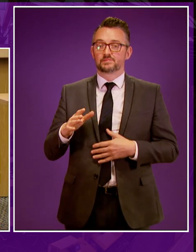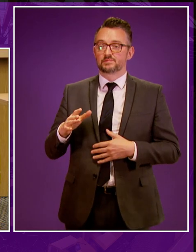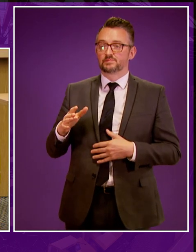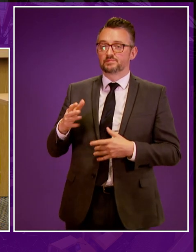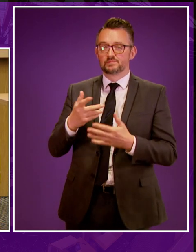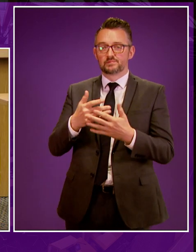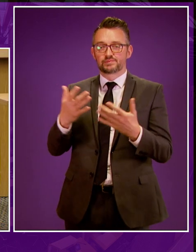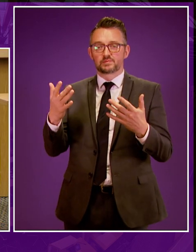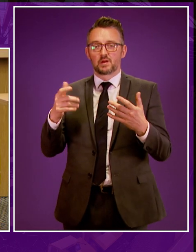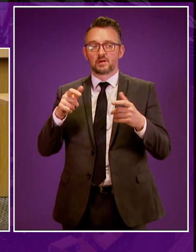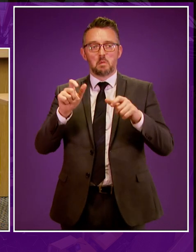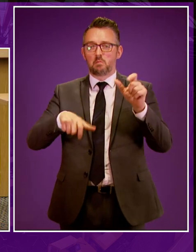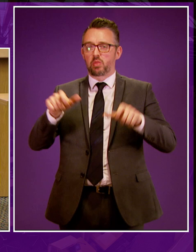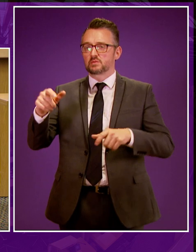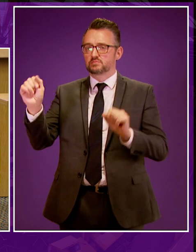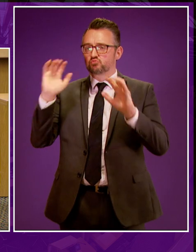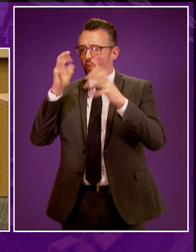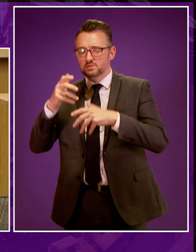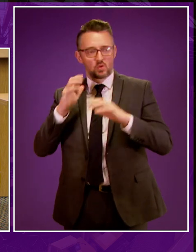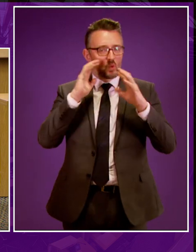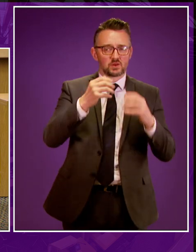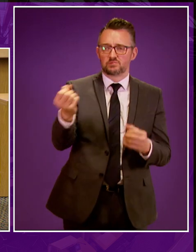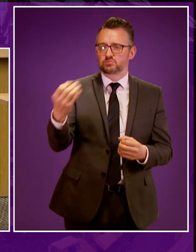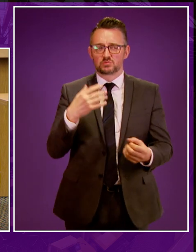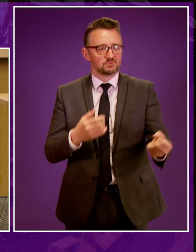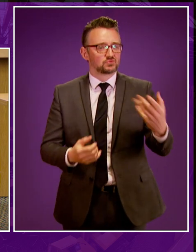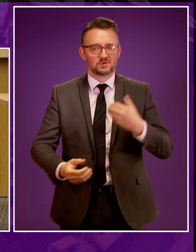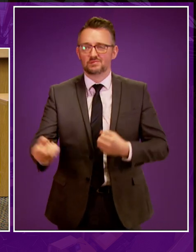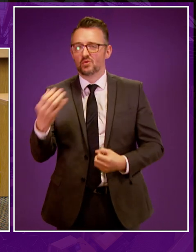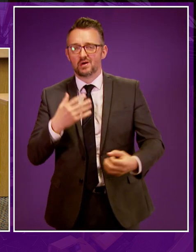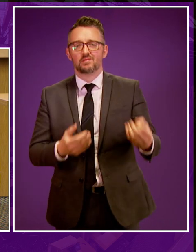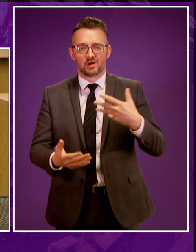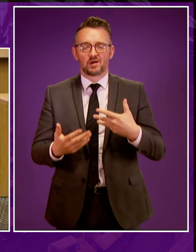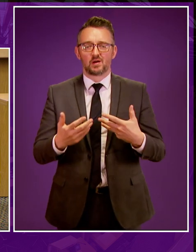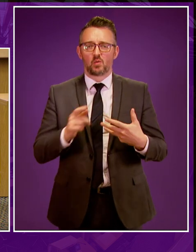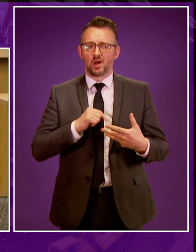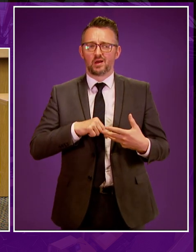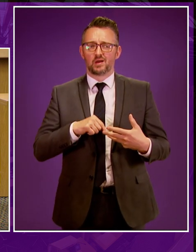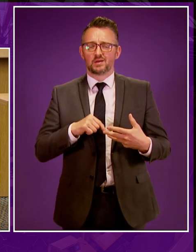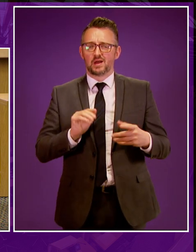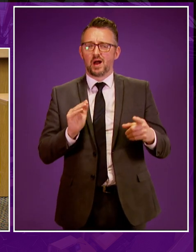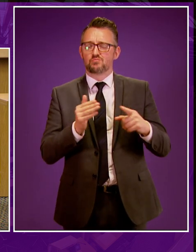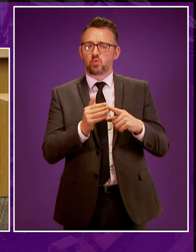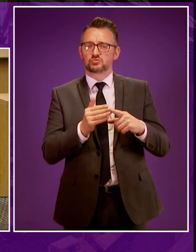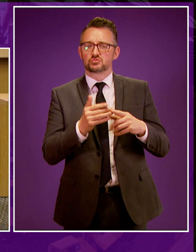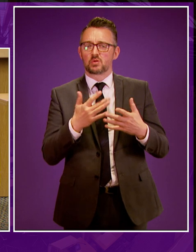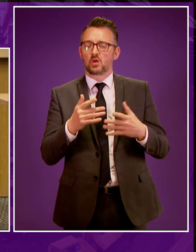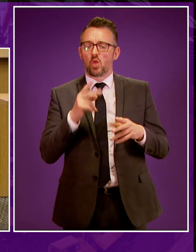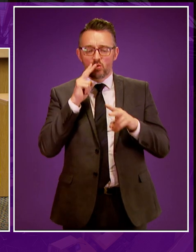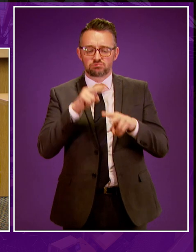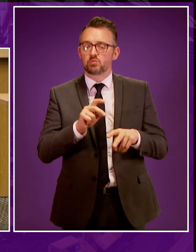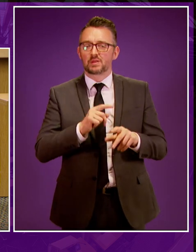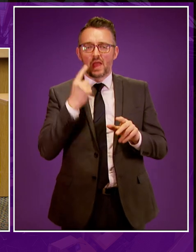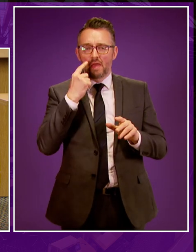many of the public concerns aired throughout this prolonged, but somewhat evidence-led approach to this controversial subject